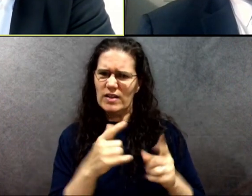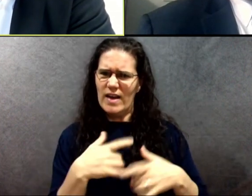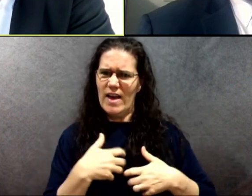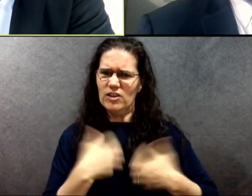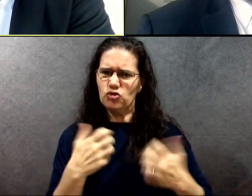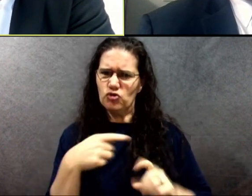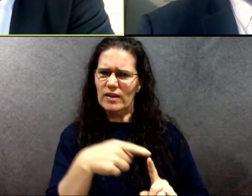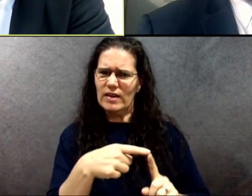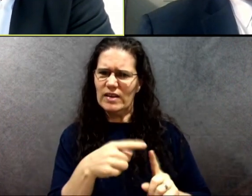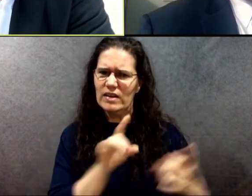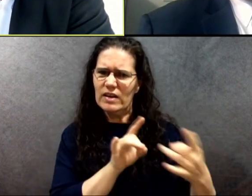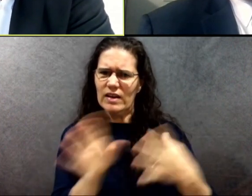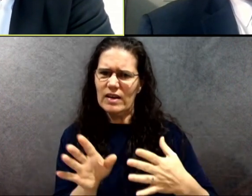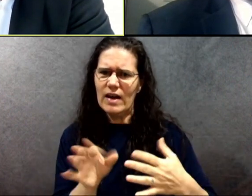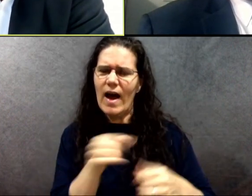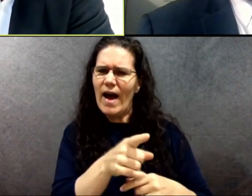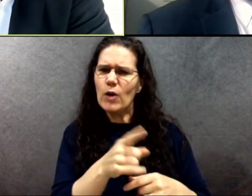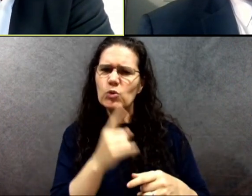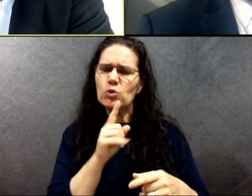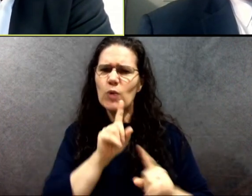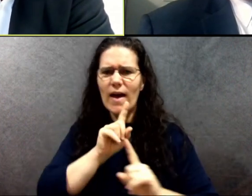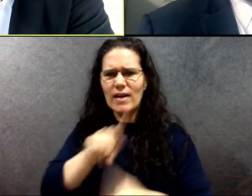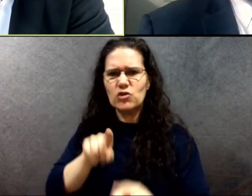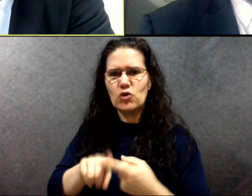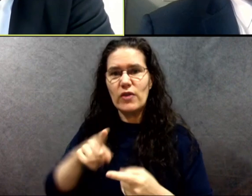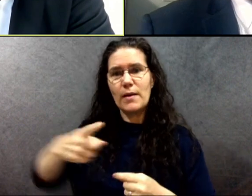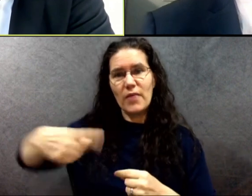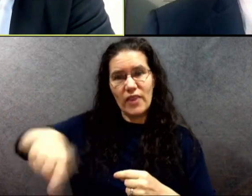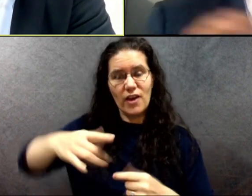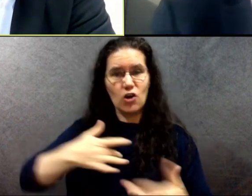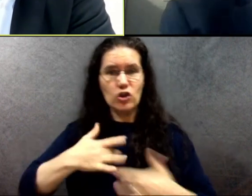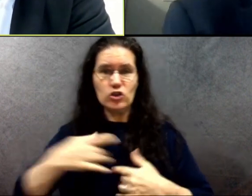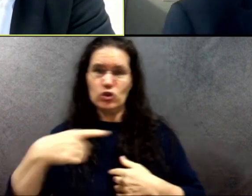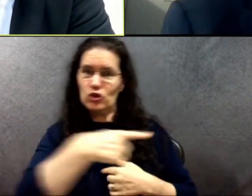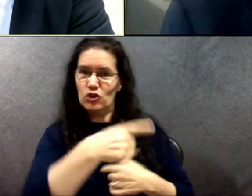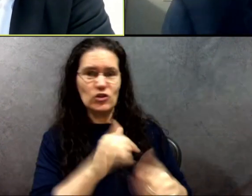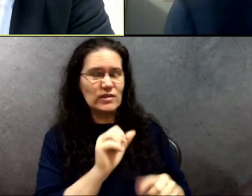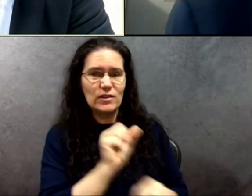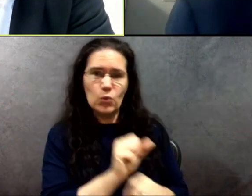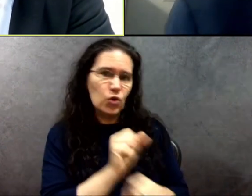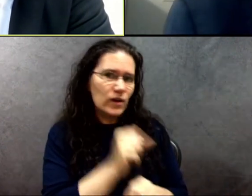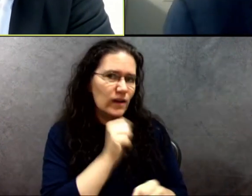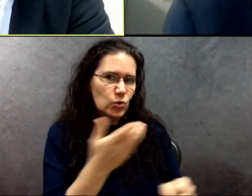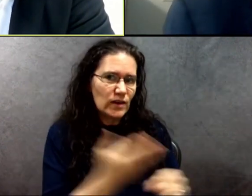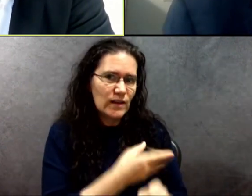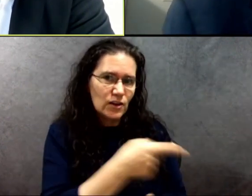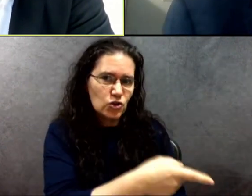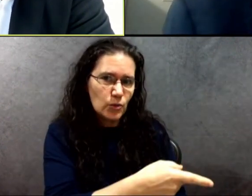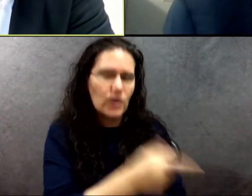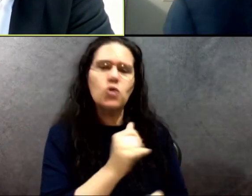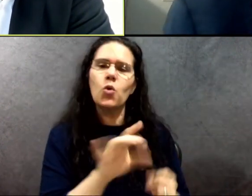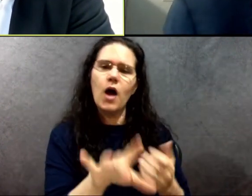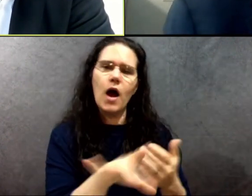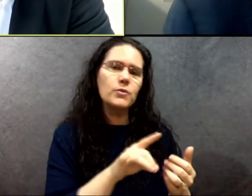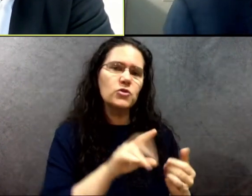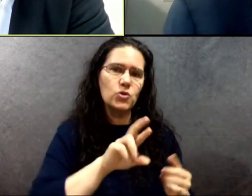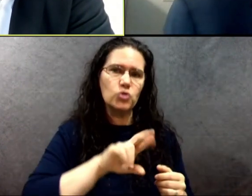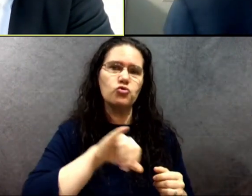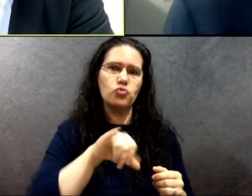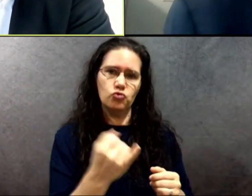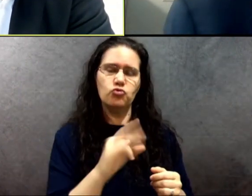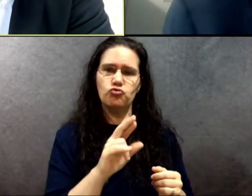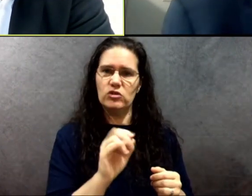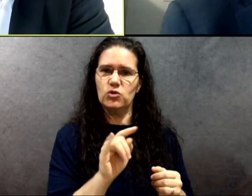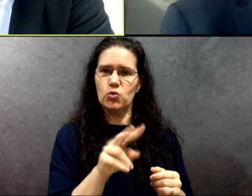concerned that you did not get terminated, that you're still on the job and your option was restorative justice. There are quite a few people in